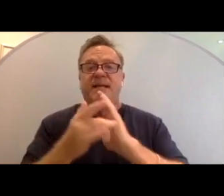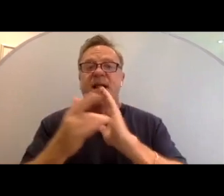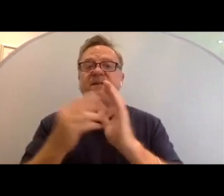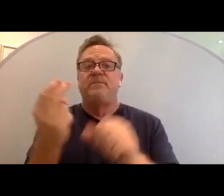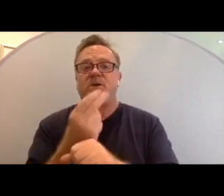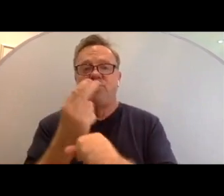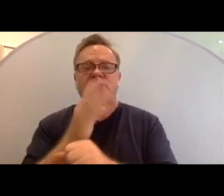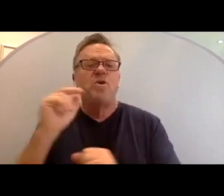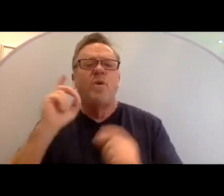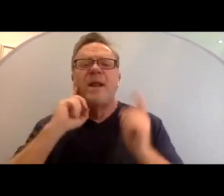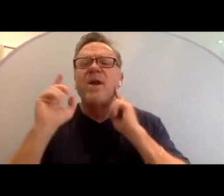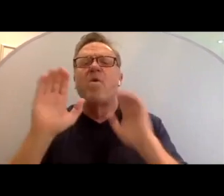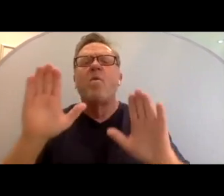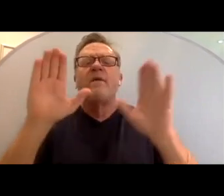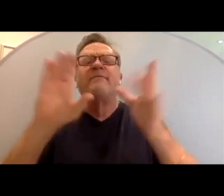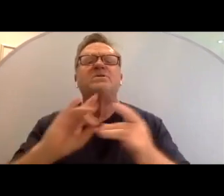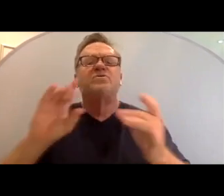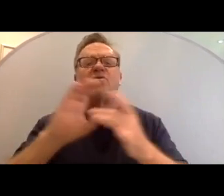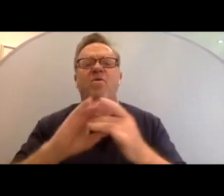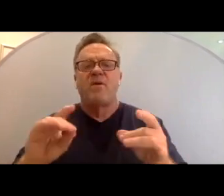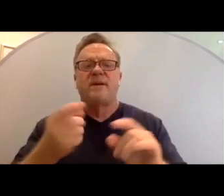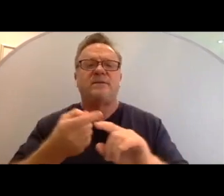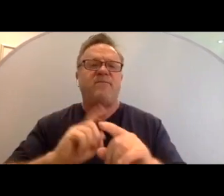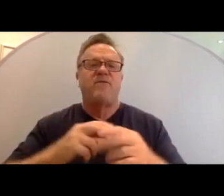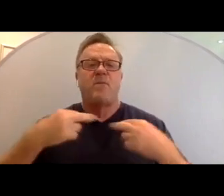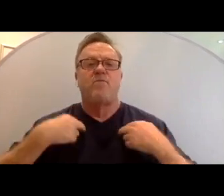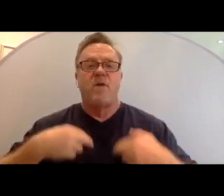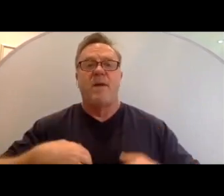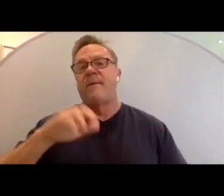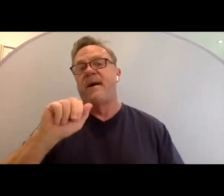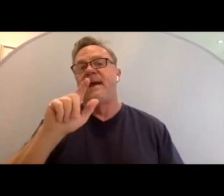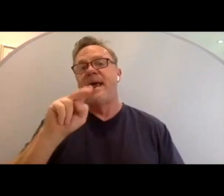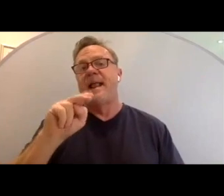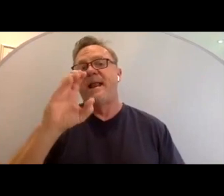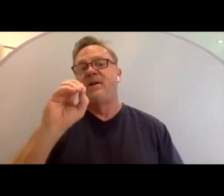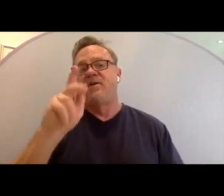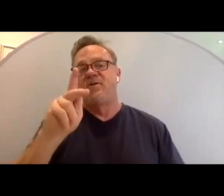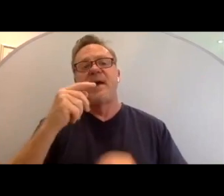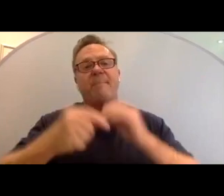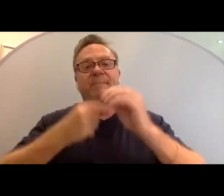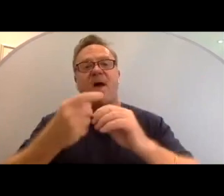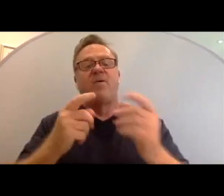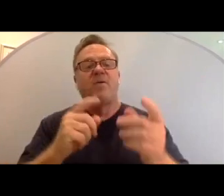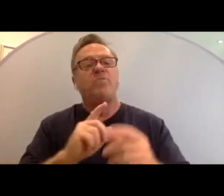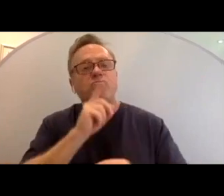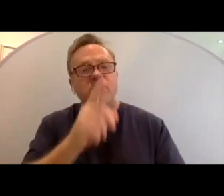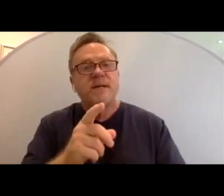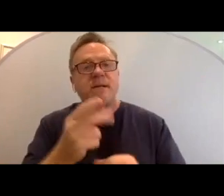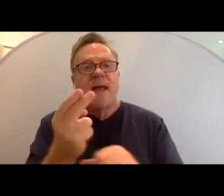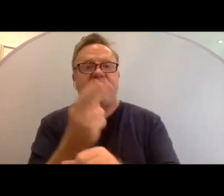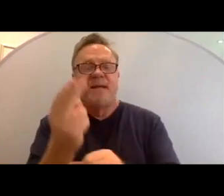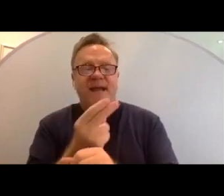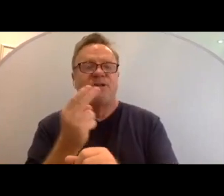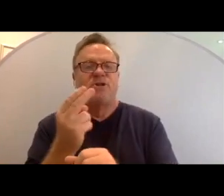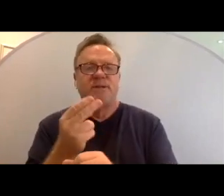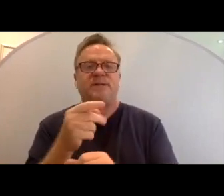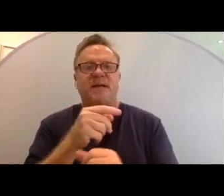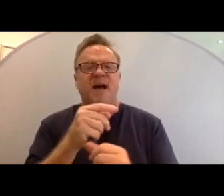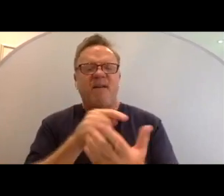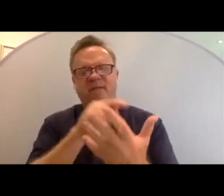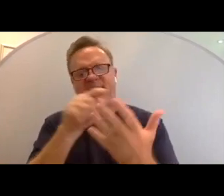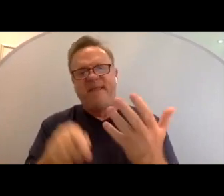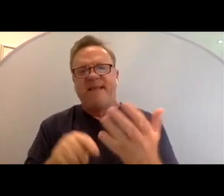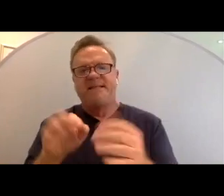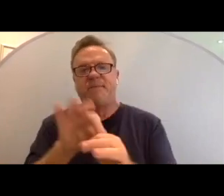you're going to hear some wonderful stories from Rabbi Allen Cook around the practical applications of these spiritual